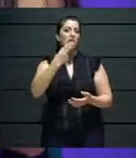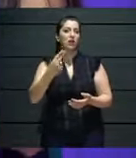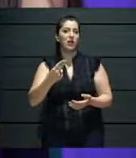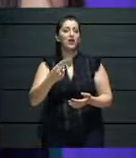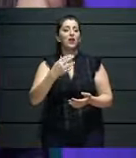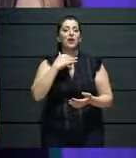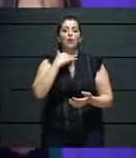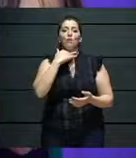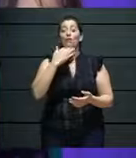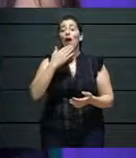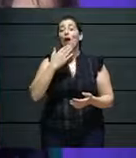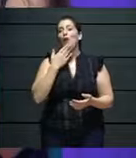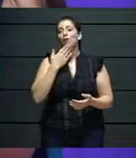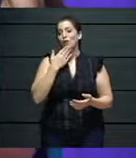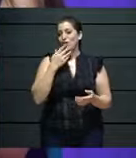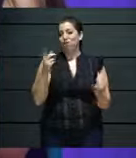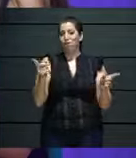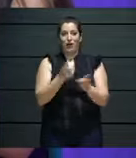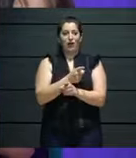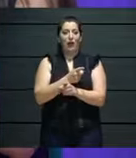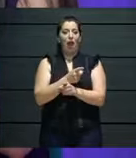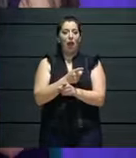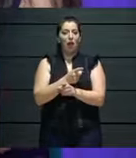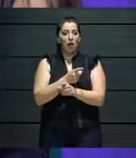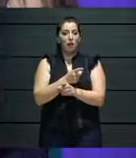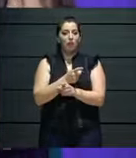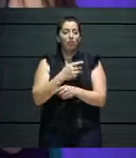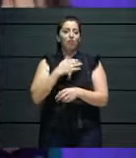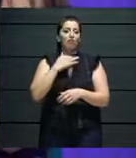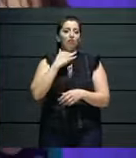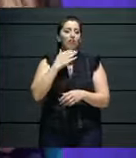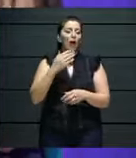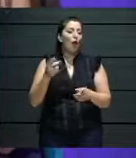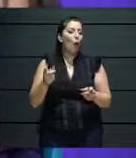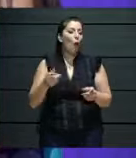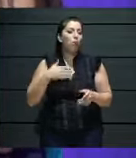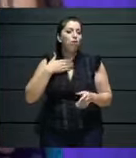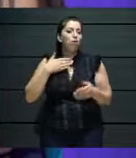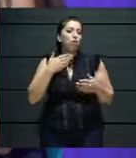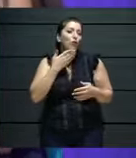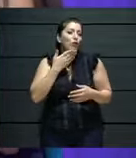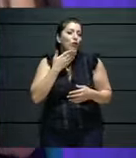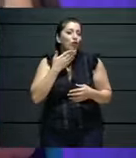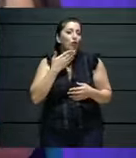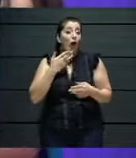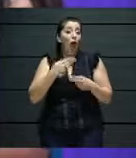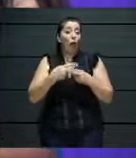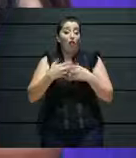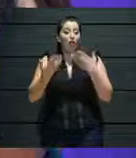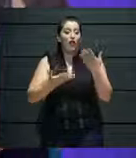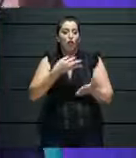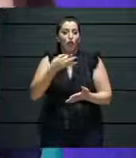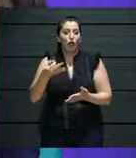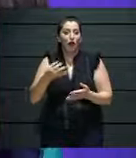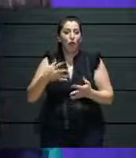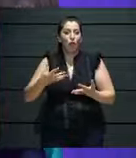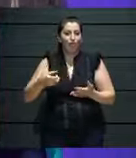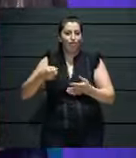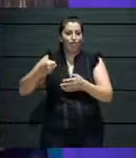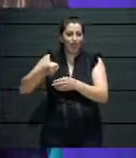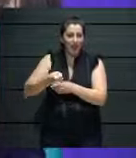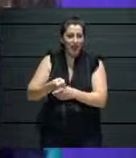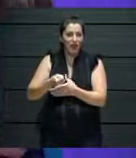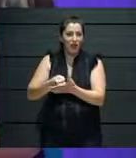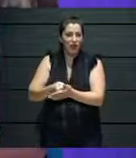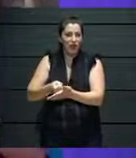look at digital platforms as, you know, the ideal platforms to practice the art. We still